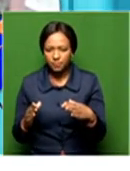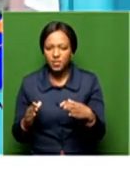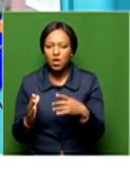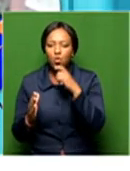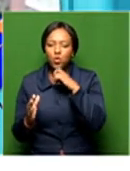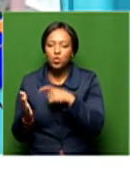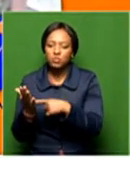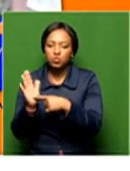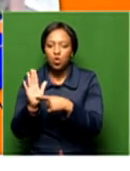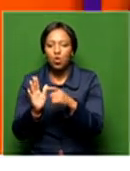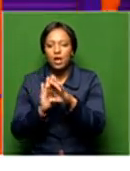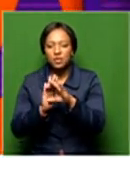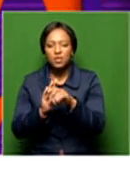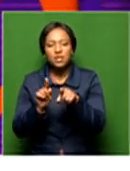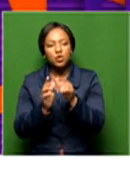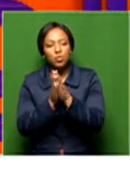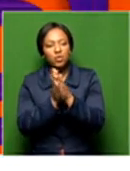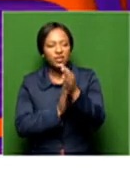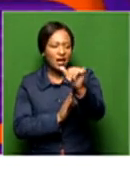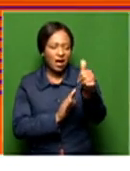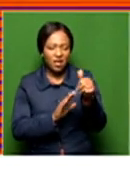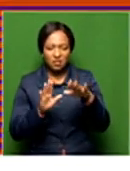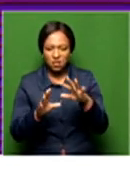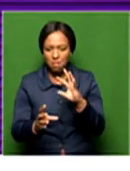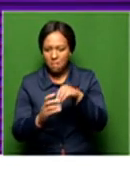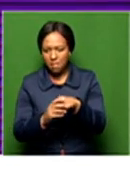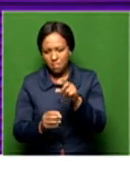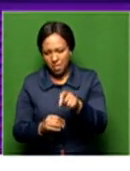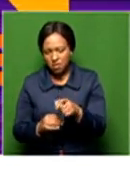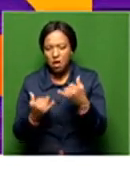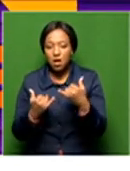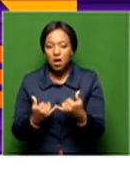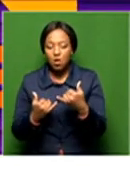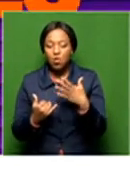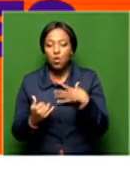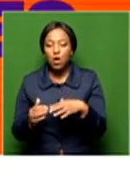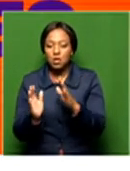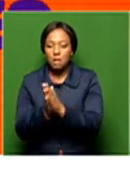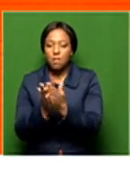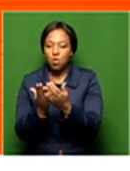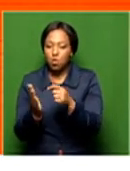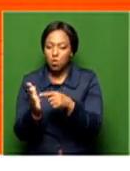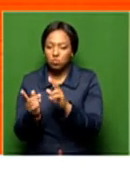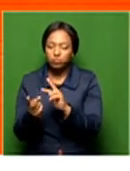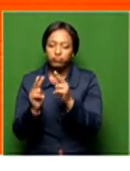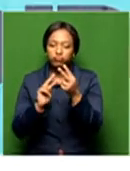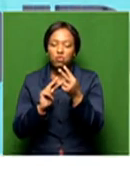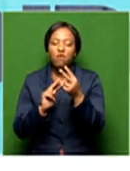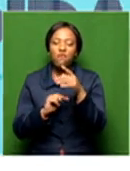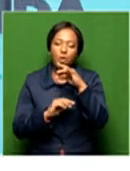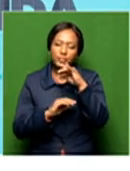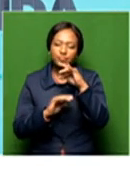examples of how we can motivate other young kids to get involved. And we also now want to take the books and turn them into animations also.